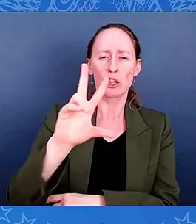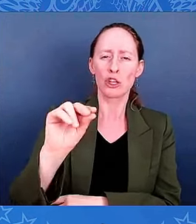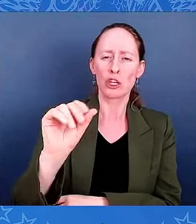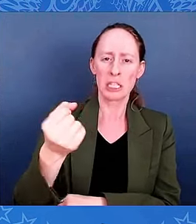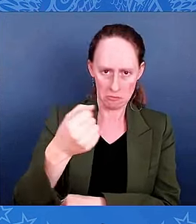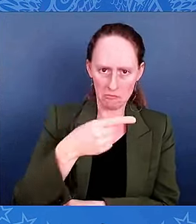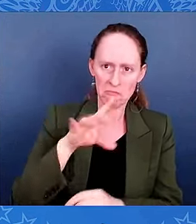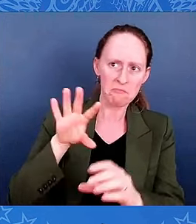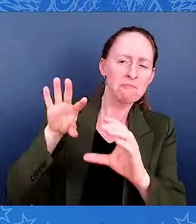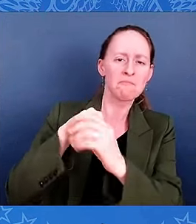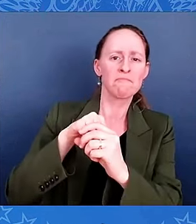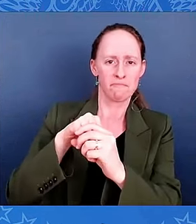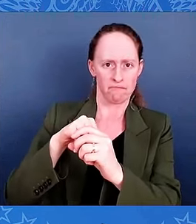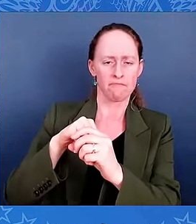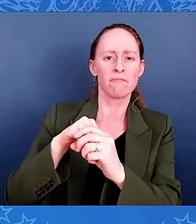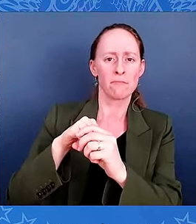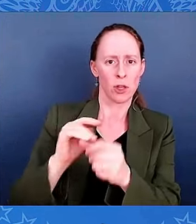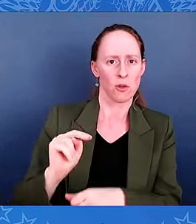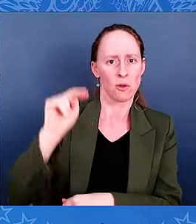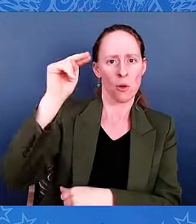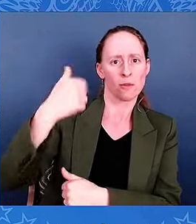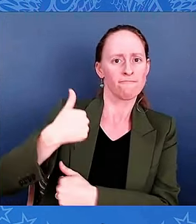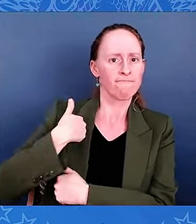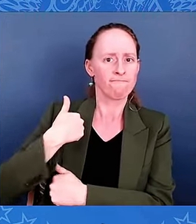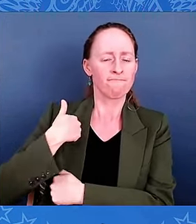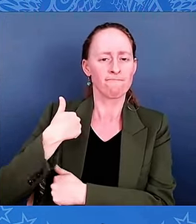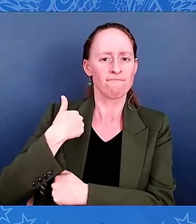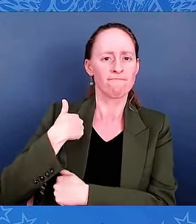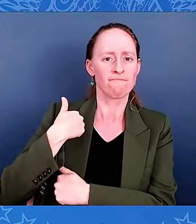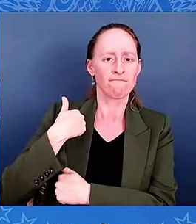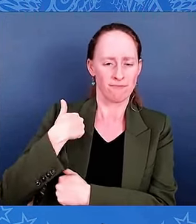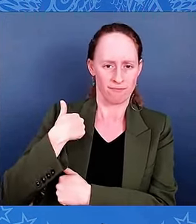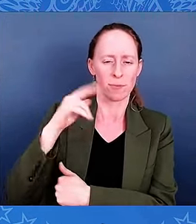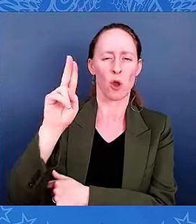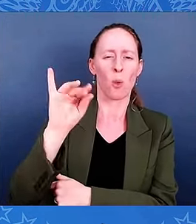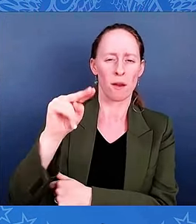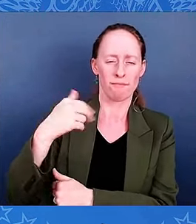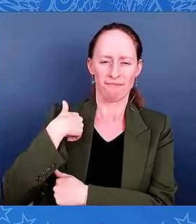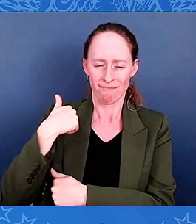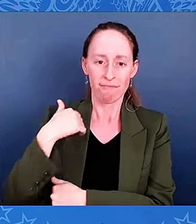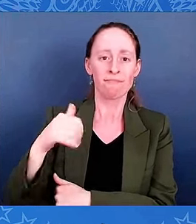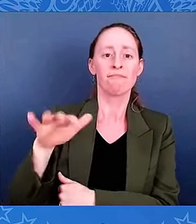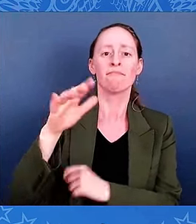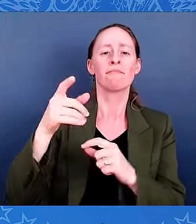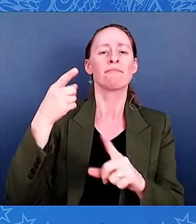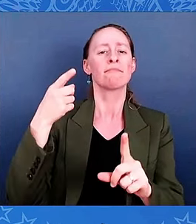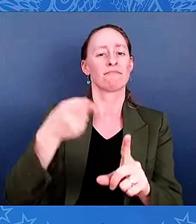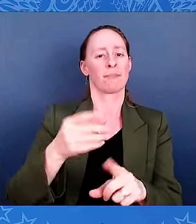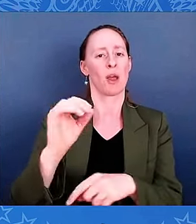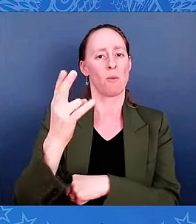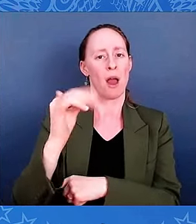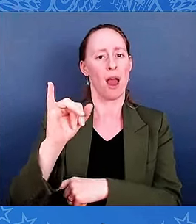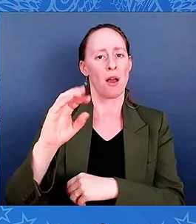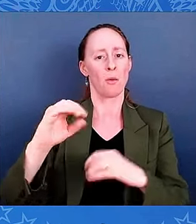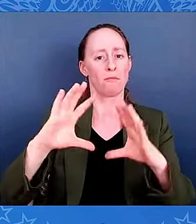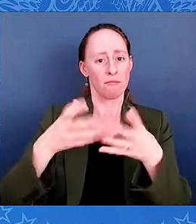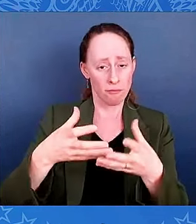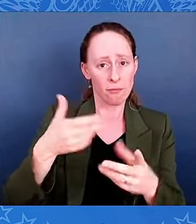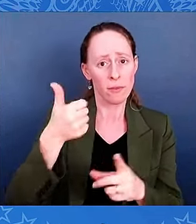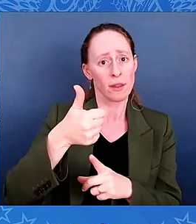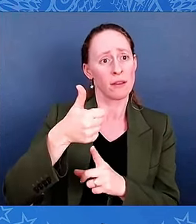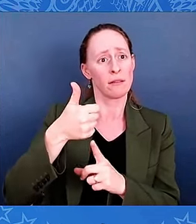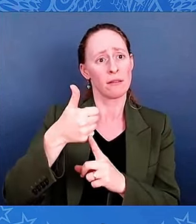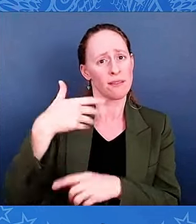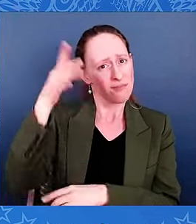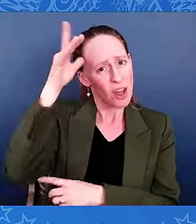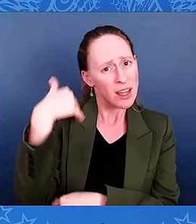He joined the 2nd Ohio Volunteer Infantry Regiment. He was a father, a mechanic, and he was a hell of a